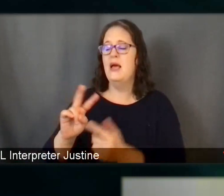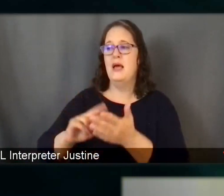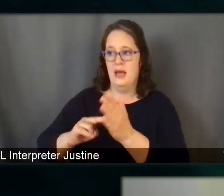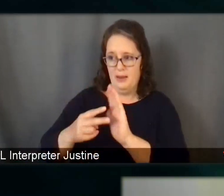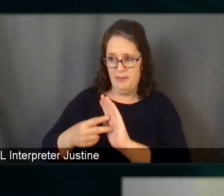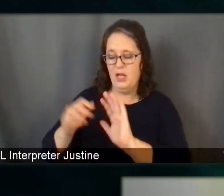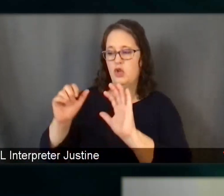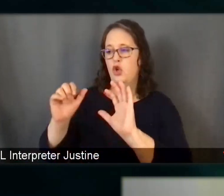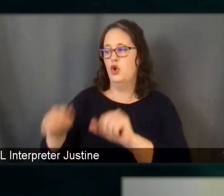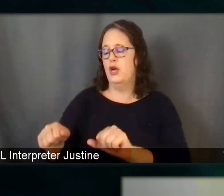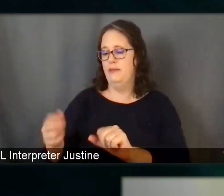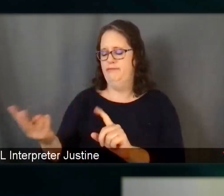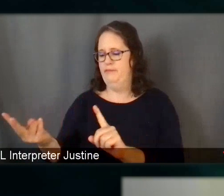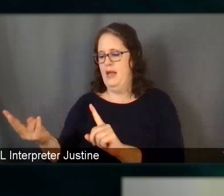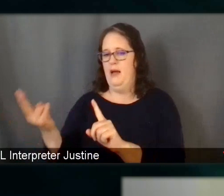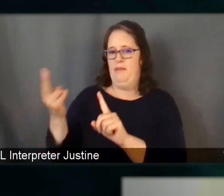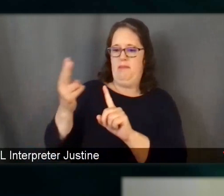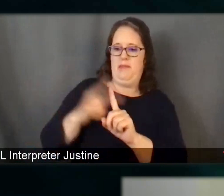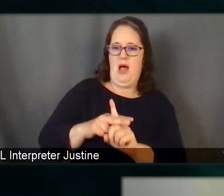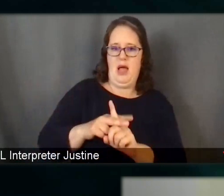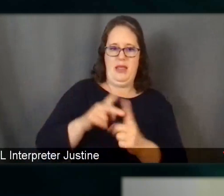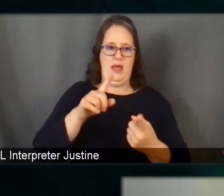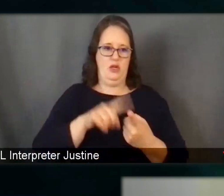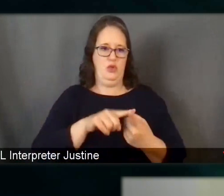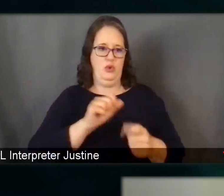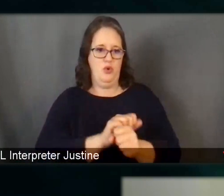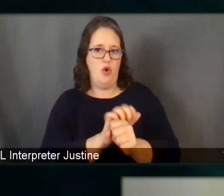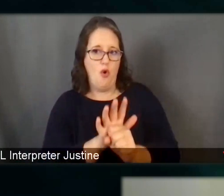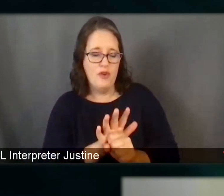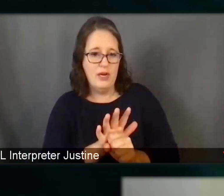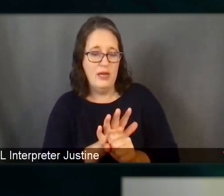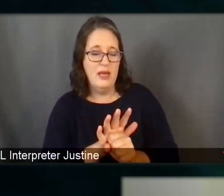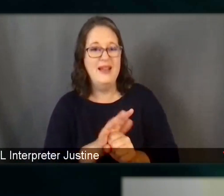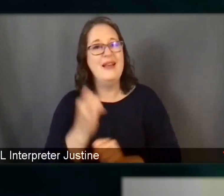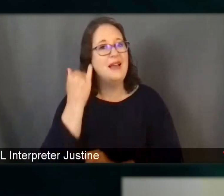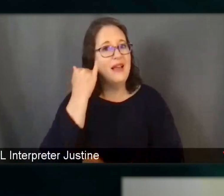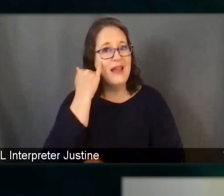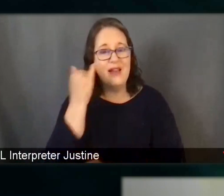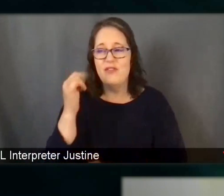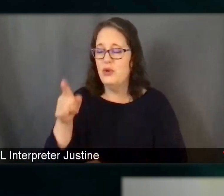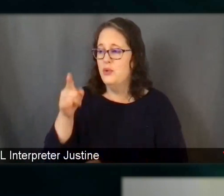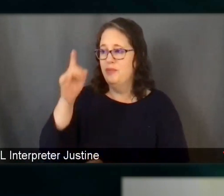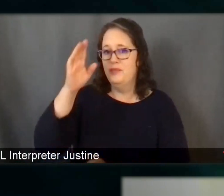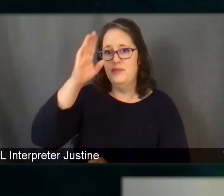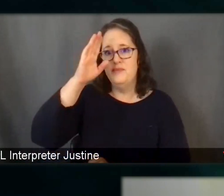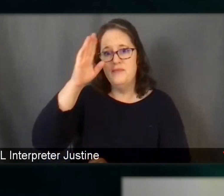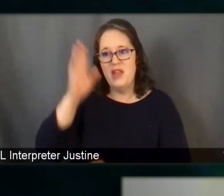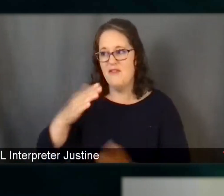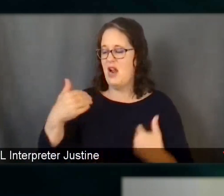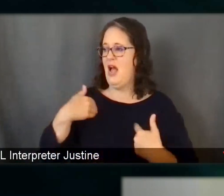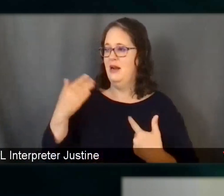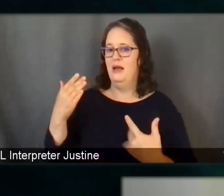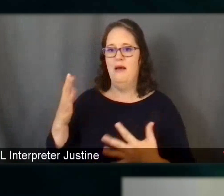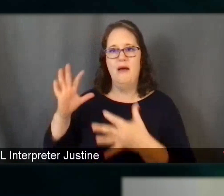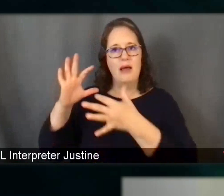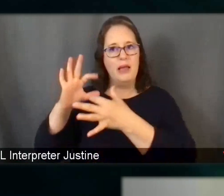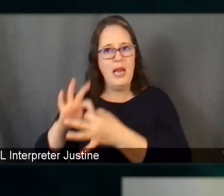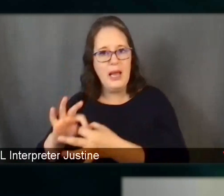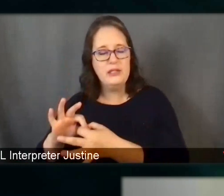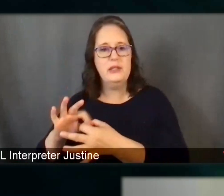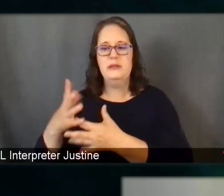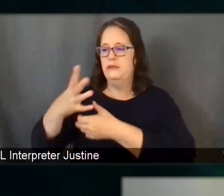bring that to COVID? Would you have been able to do this for COVID had you not had the kind of credibility connections and, um,